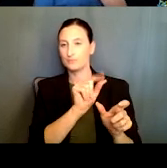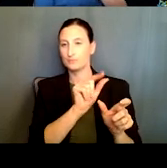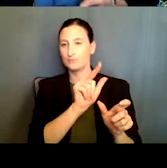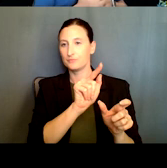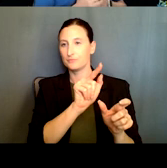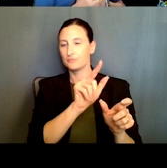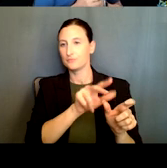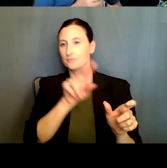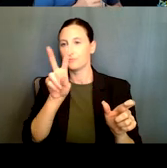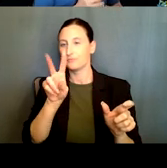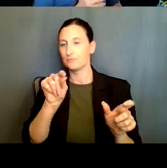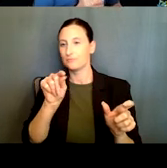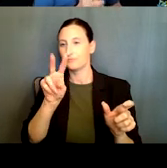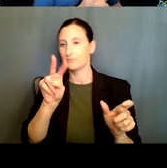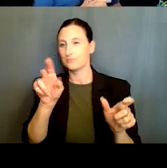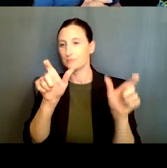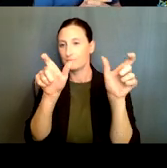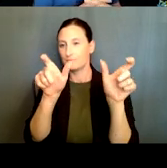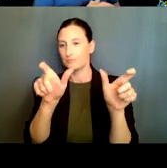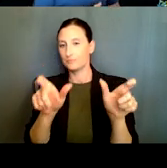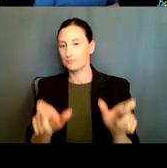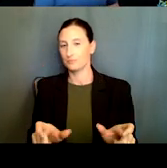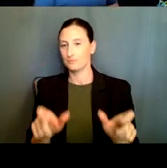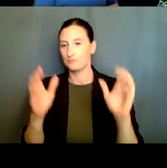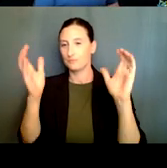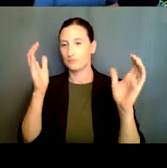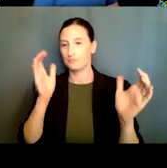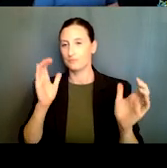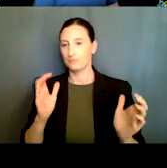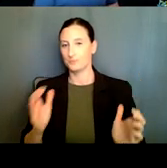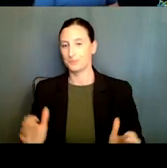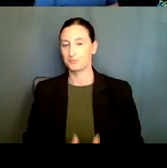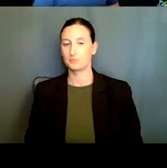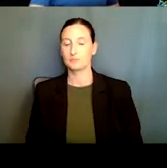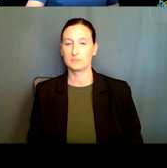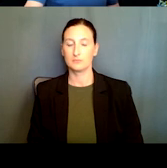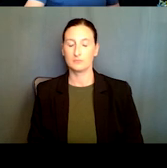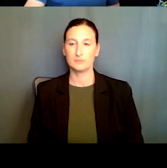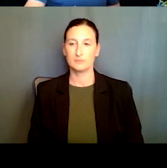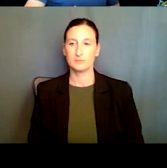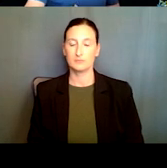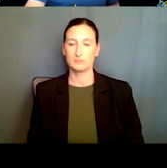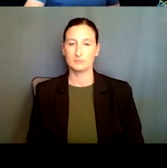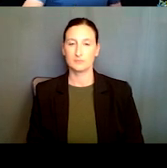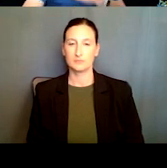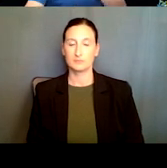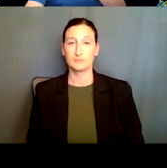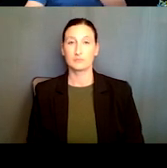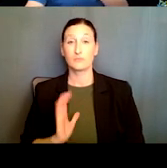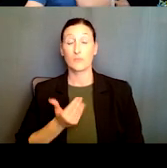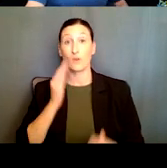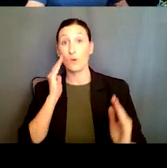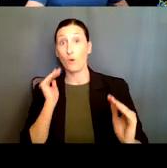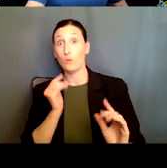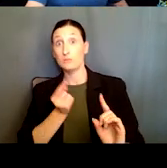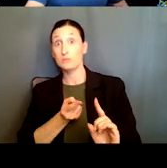fellows. And you see the, the split across various demographics. The hope is that we